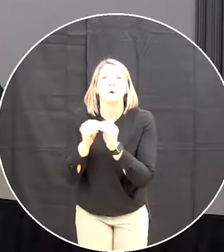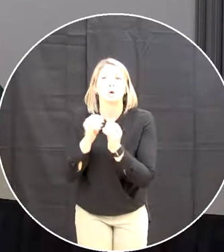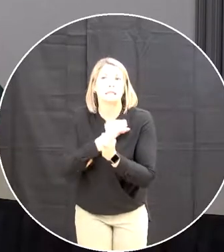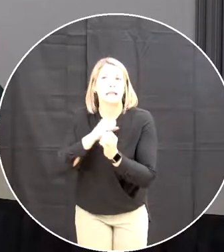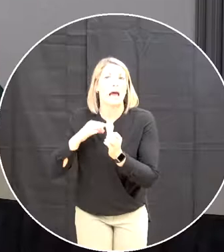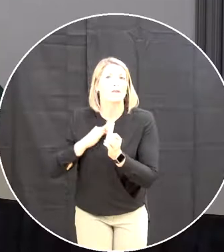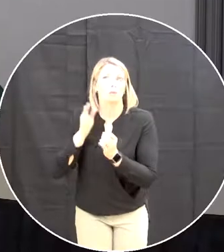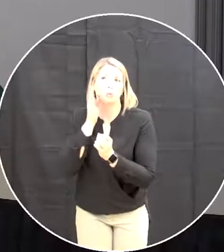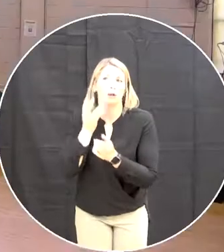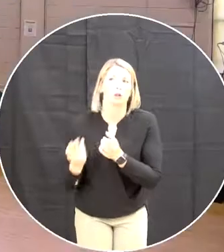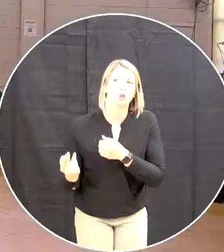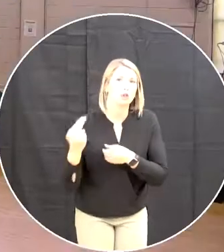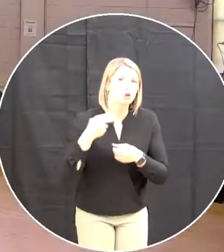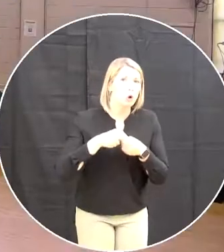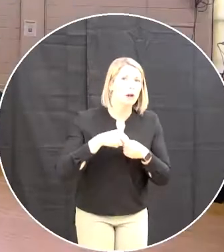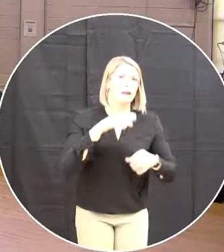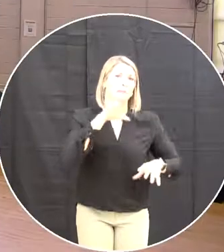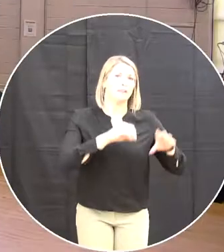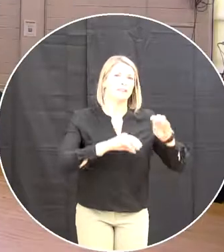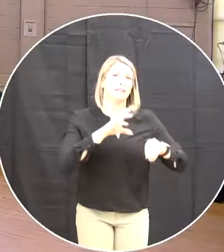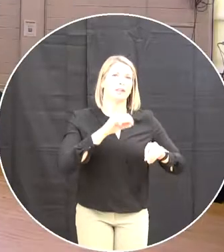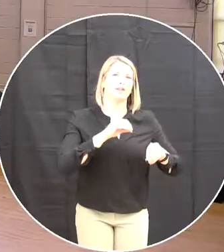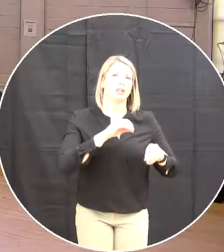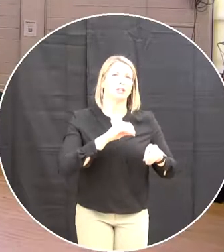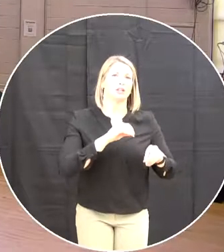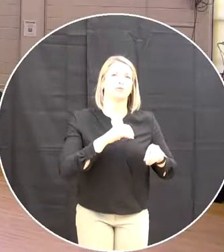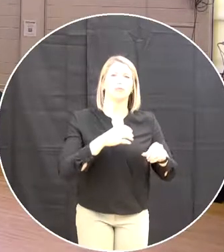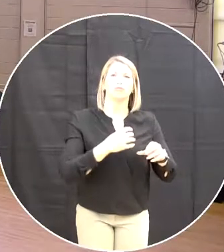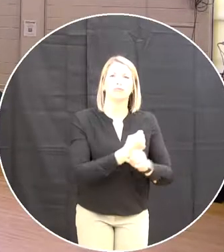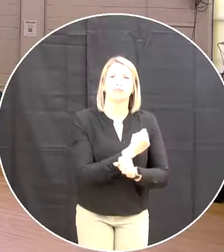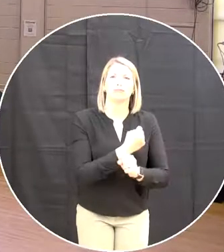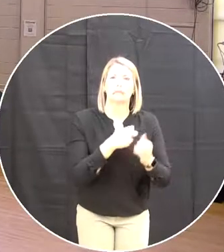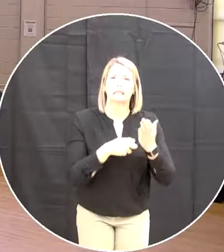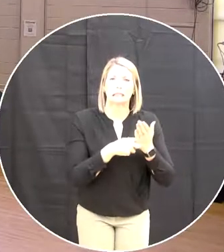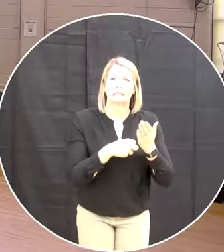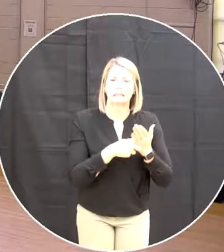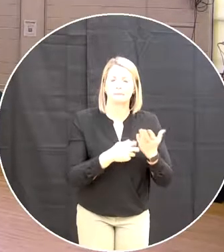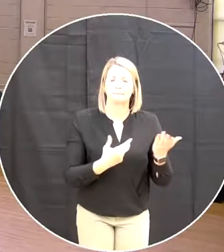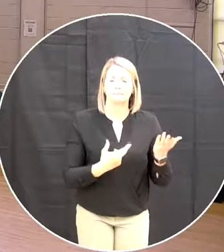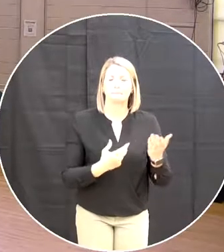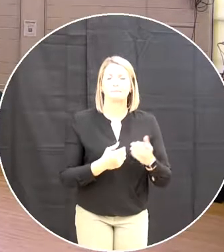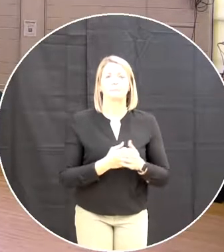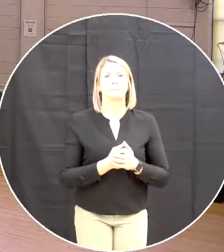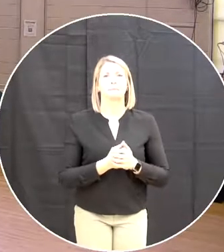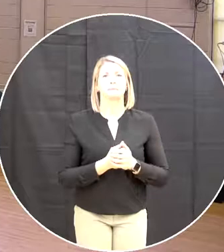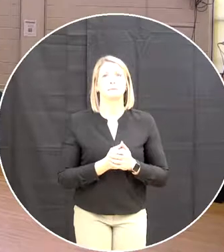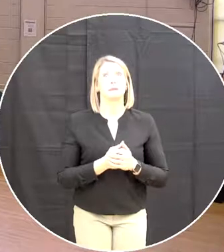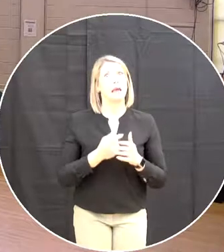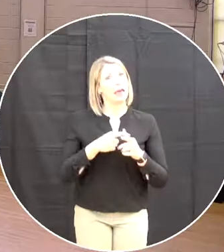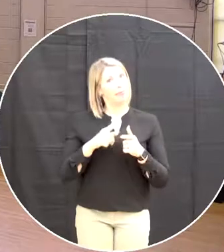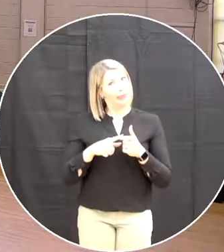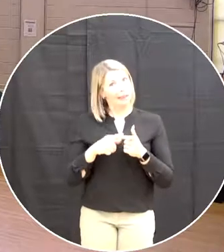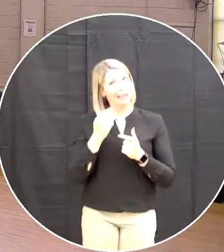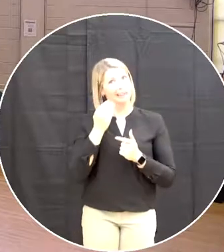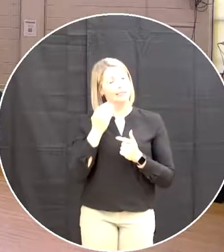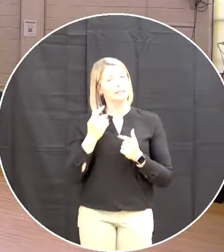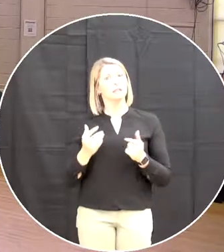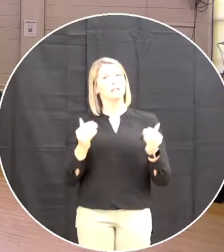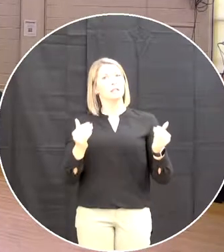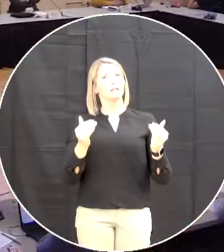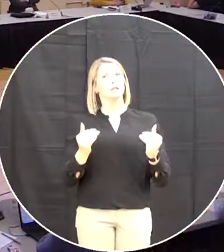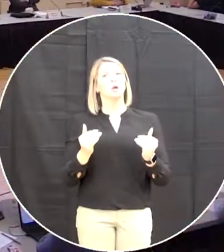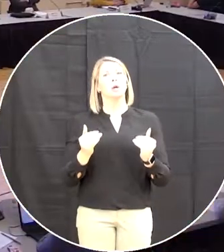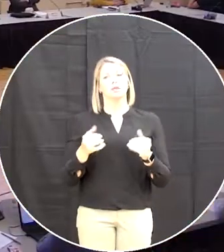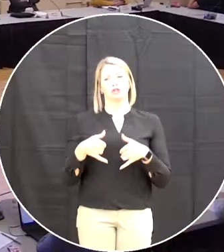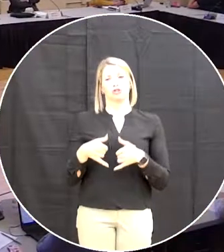our funds available for disbursement so then we moved to our new business and that was the scholarship applications